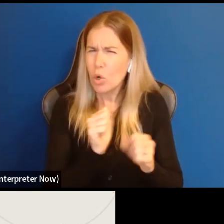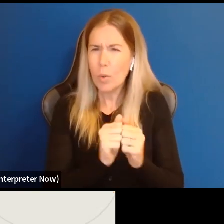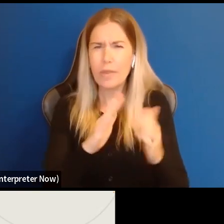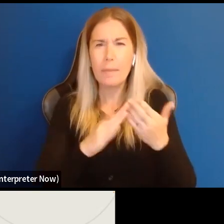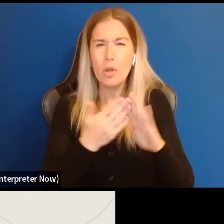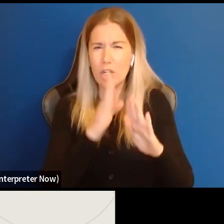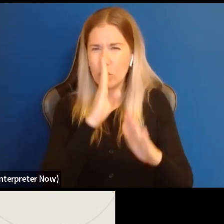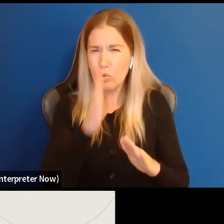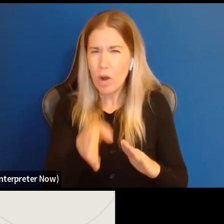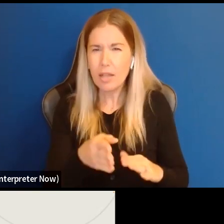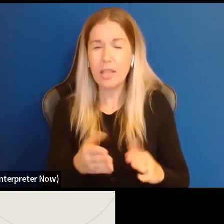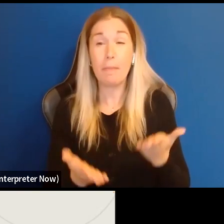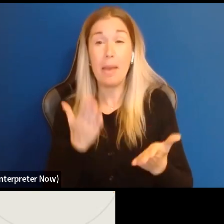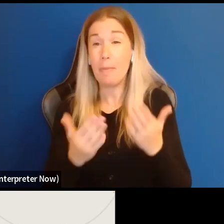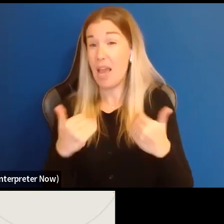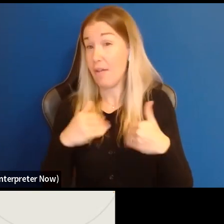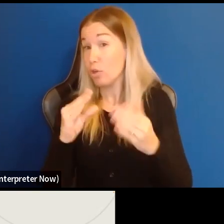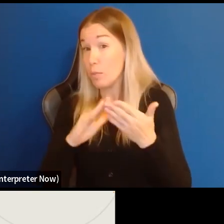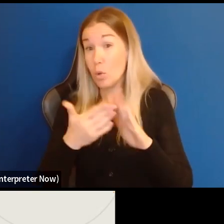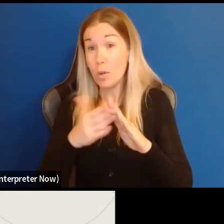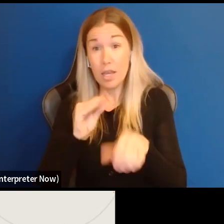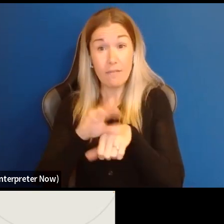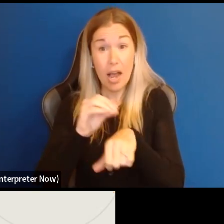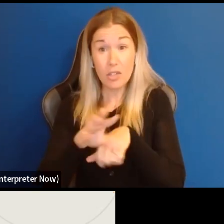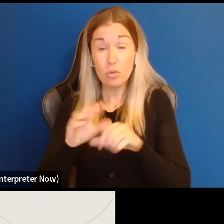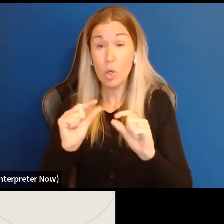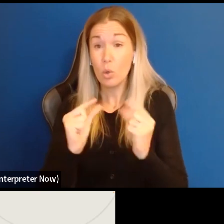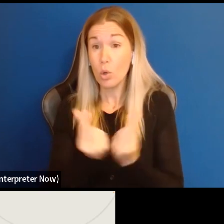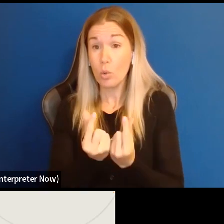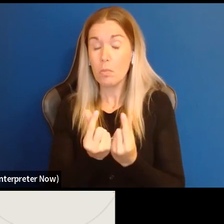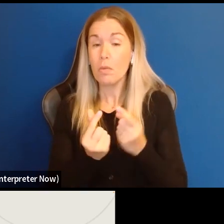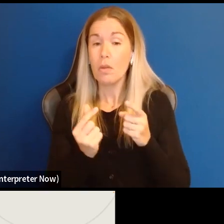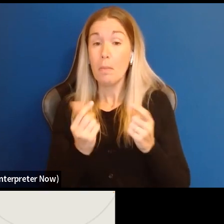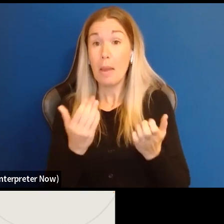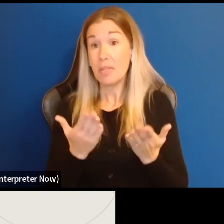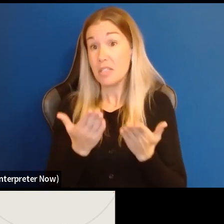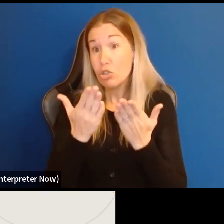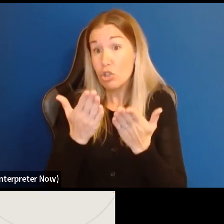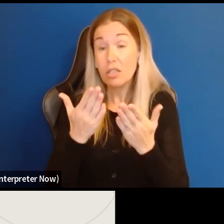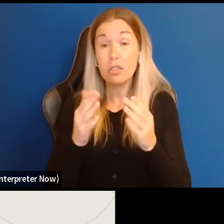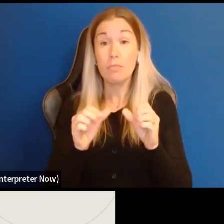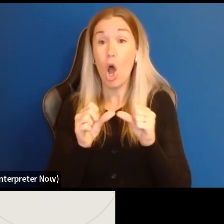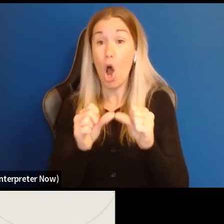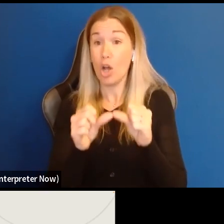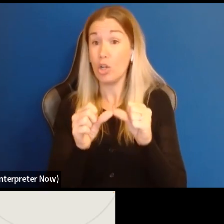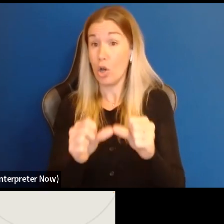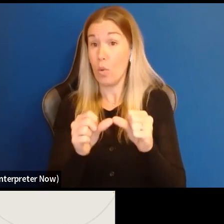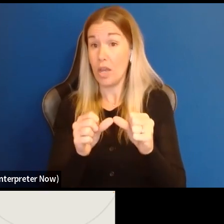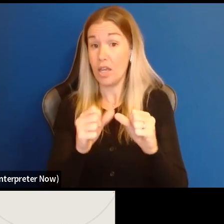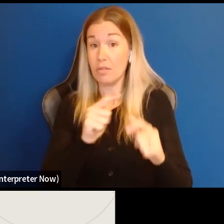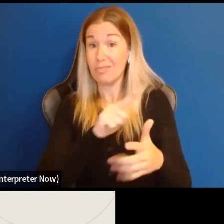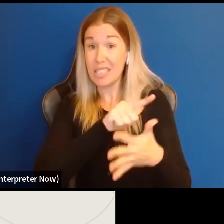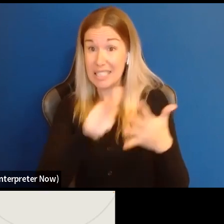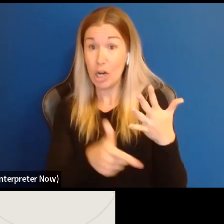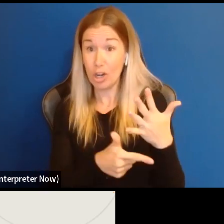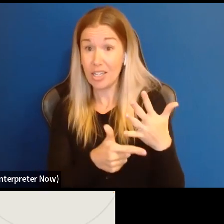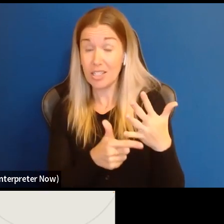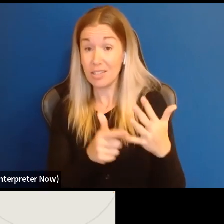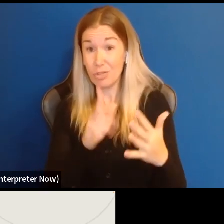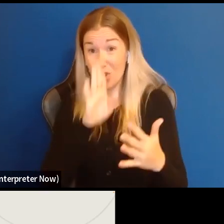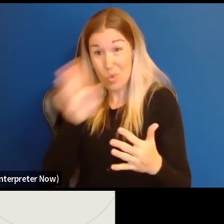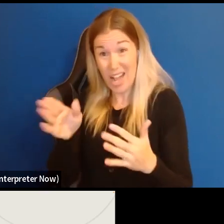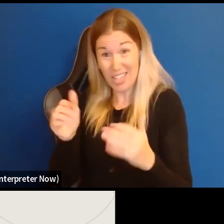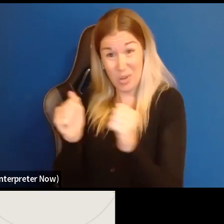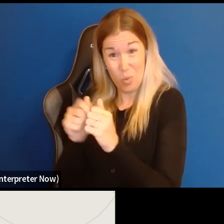community advisory group to develop an ongoing series of programming directly with them. That